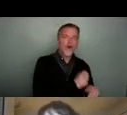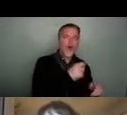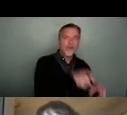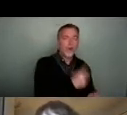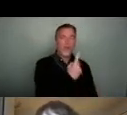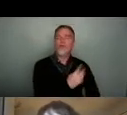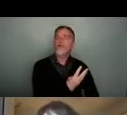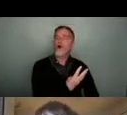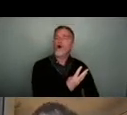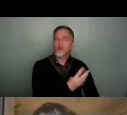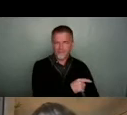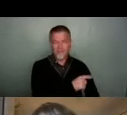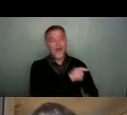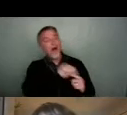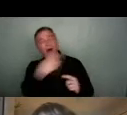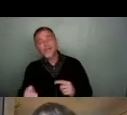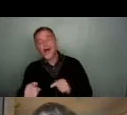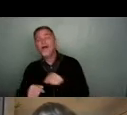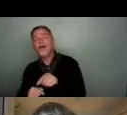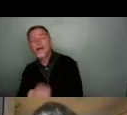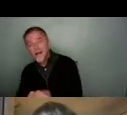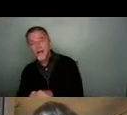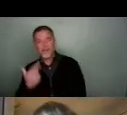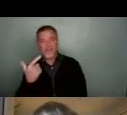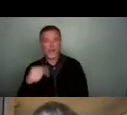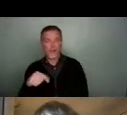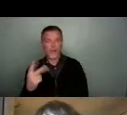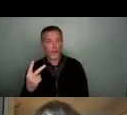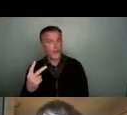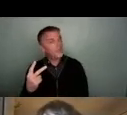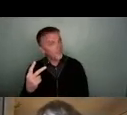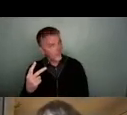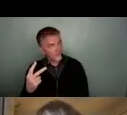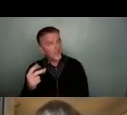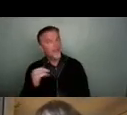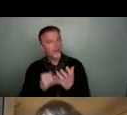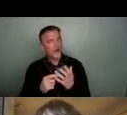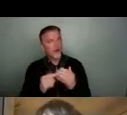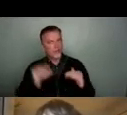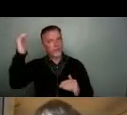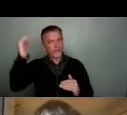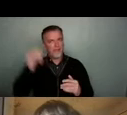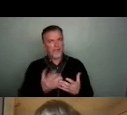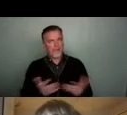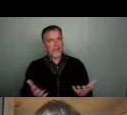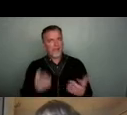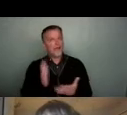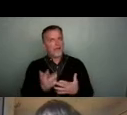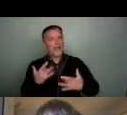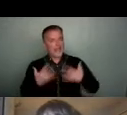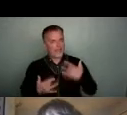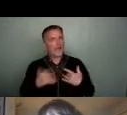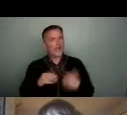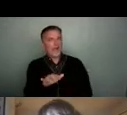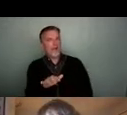1.4 and post taking part in the pilot is a 7.2. So this is clearly something that is really interesting and that we should